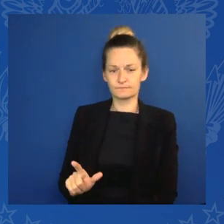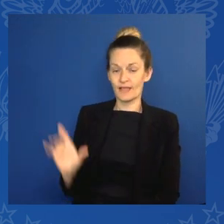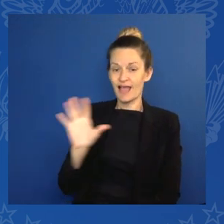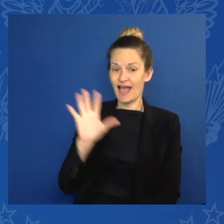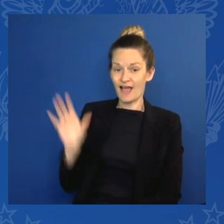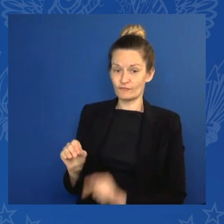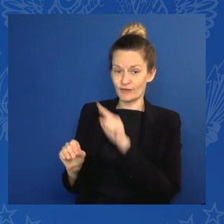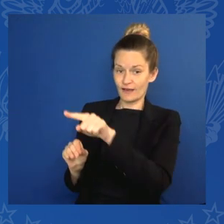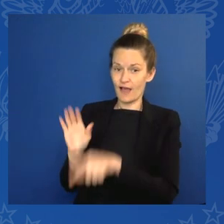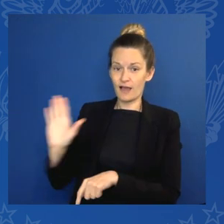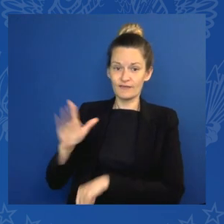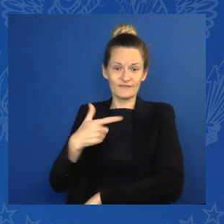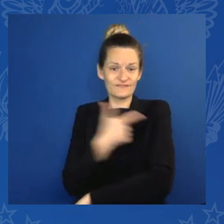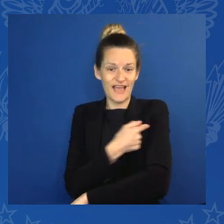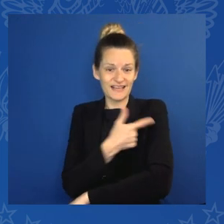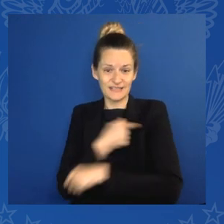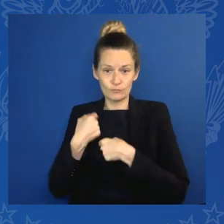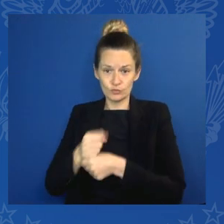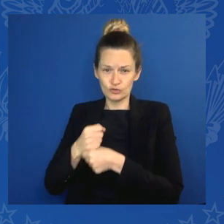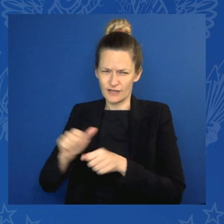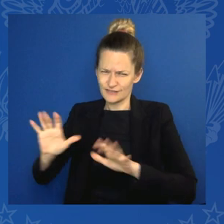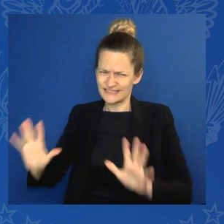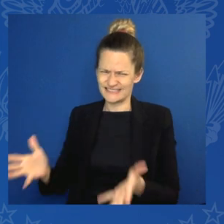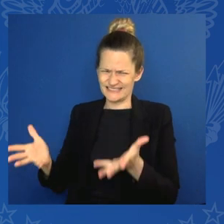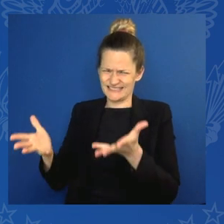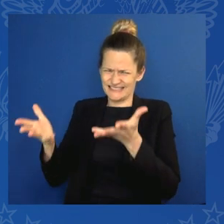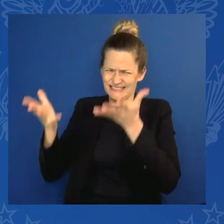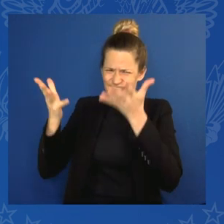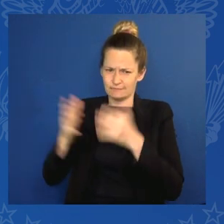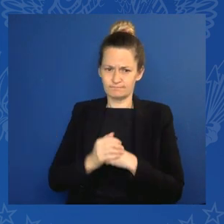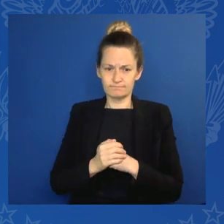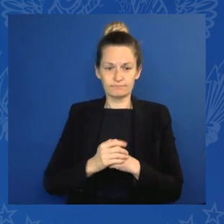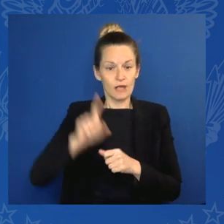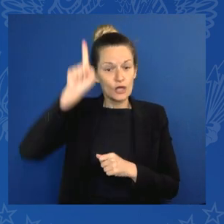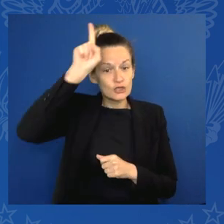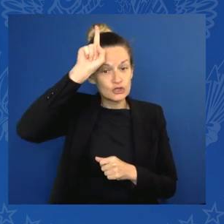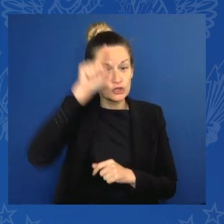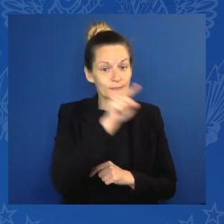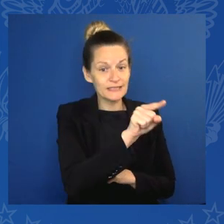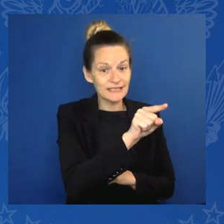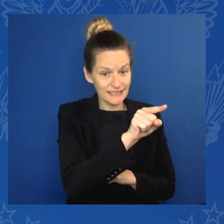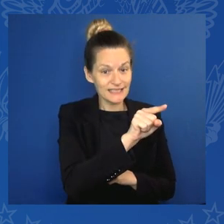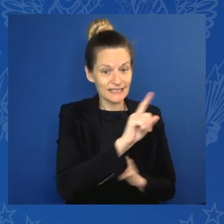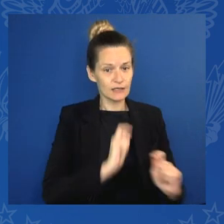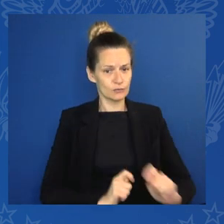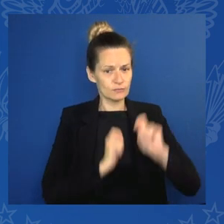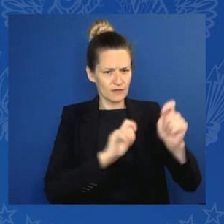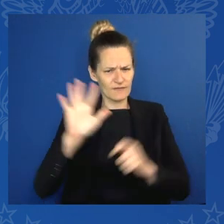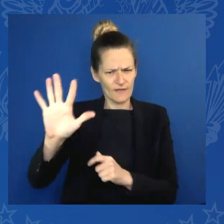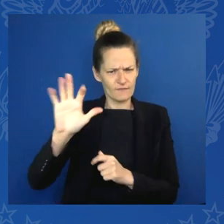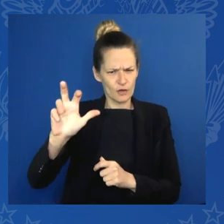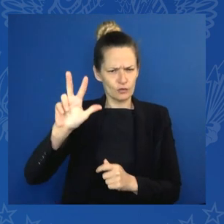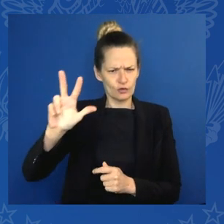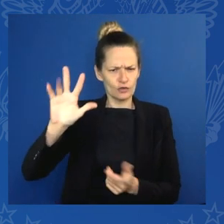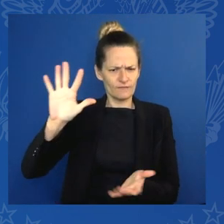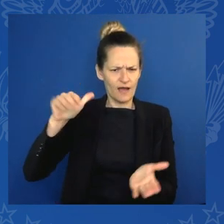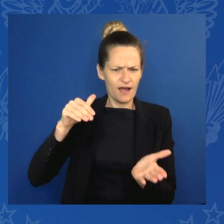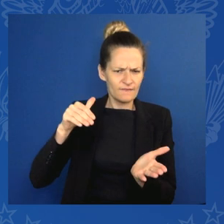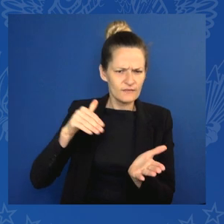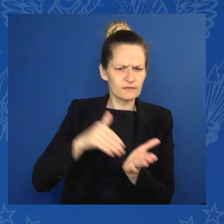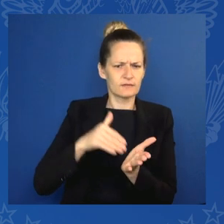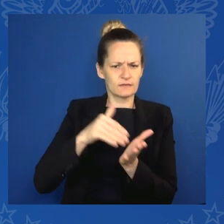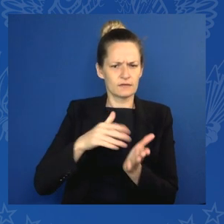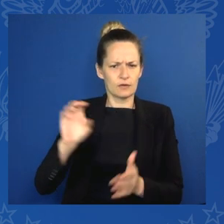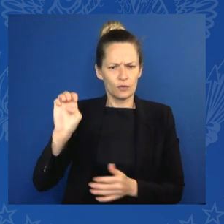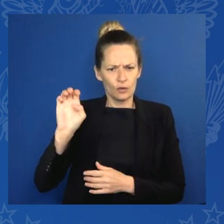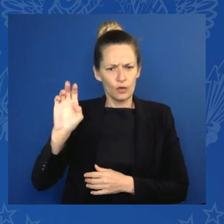530 million Euro as part of a larger Team Europe and G7 initiative. We are building strong partnerships